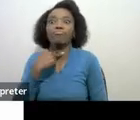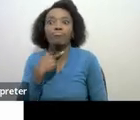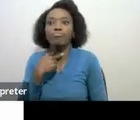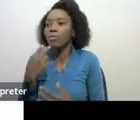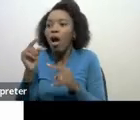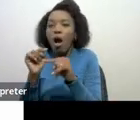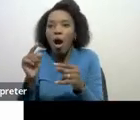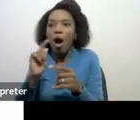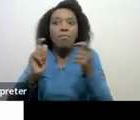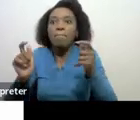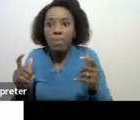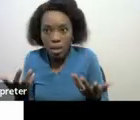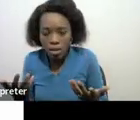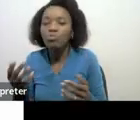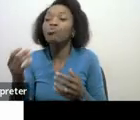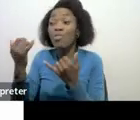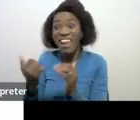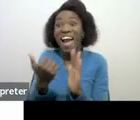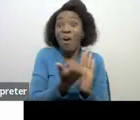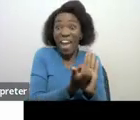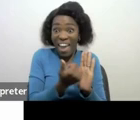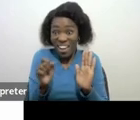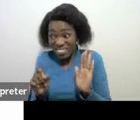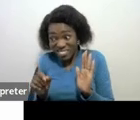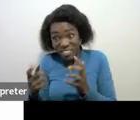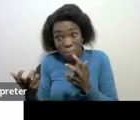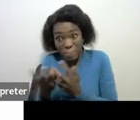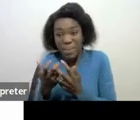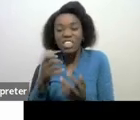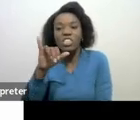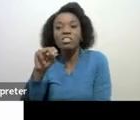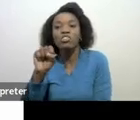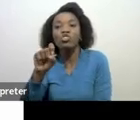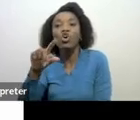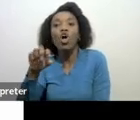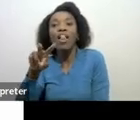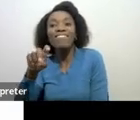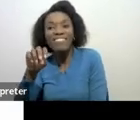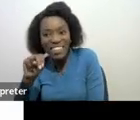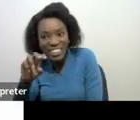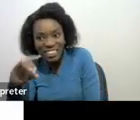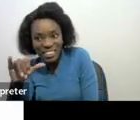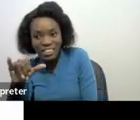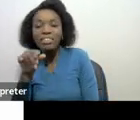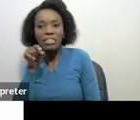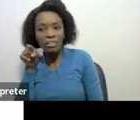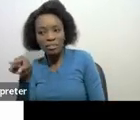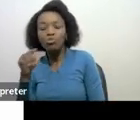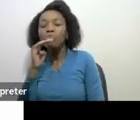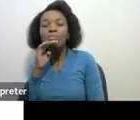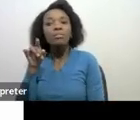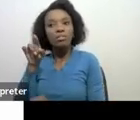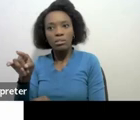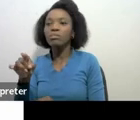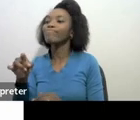insolvency act the effect of the sequestration is that the insolvent person is divested of his or her estate